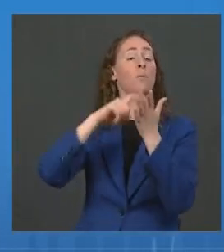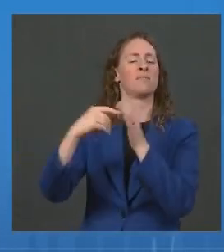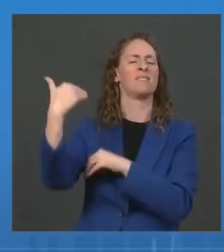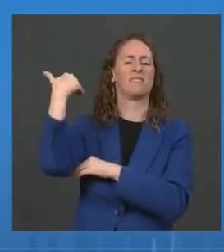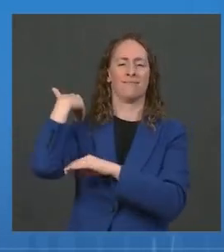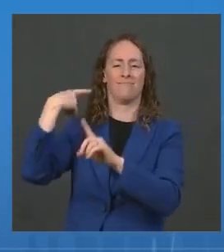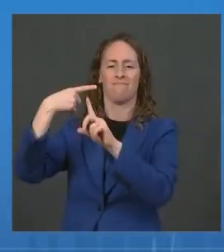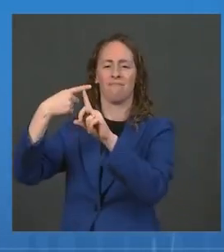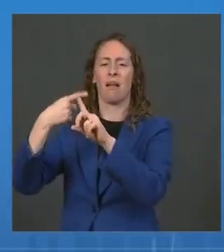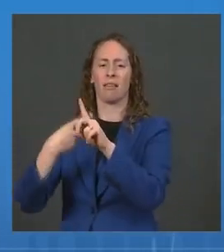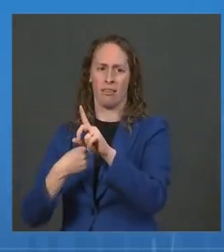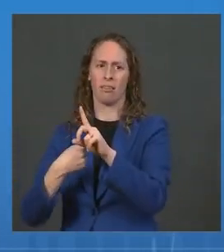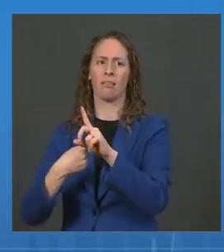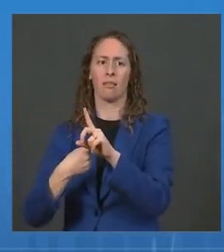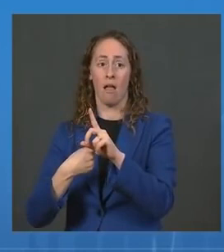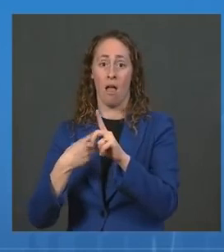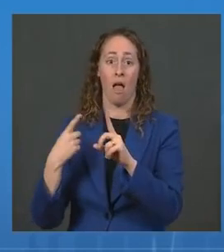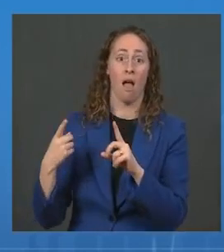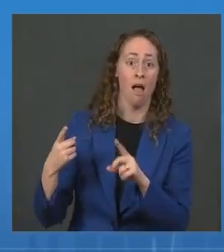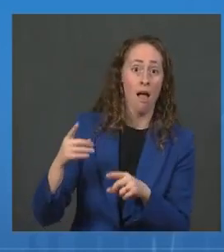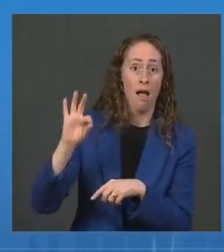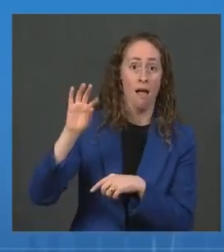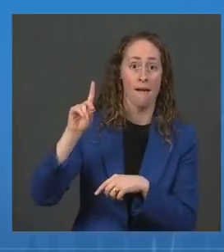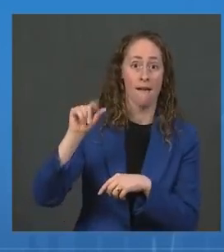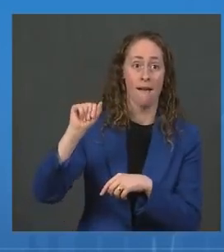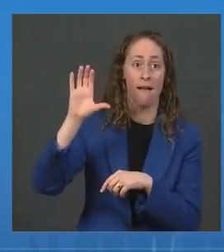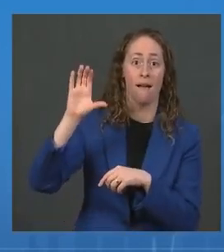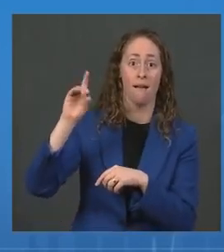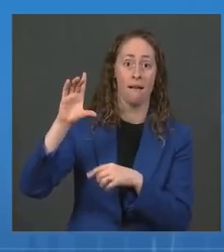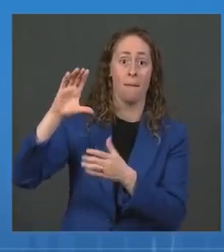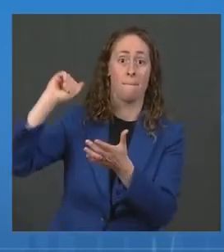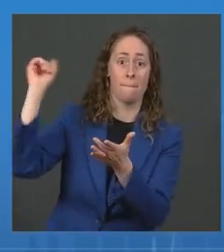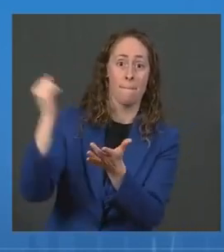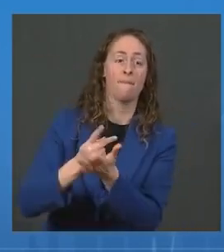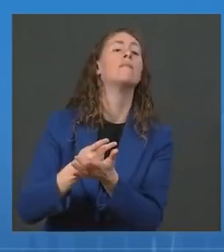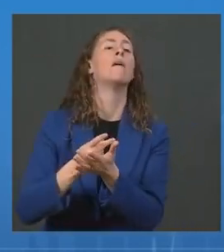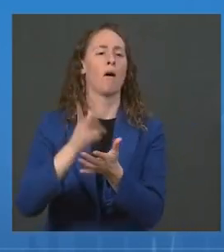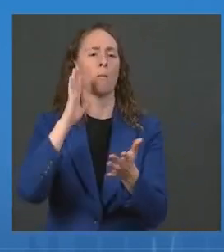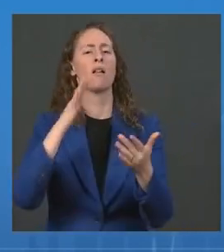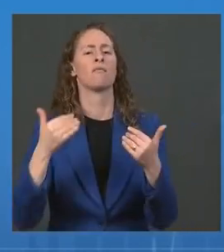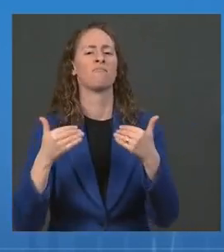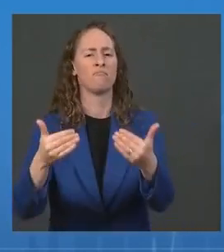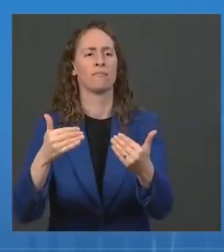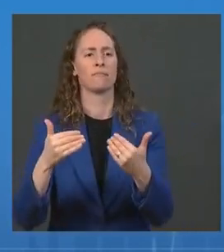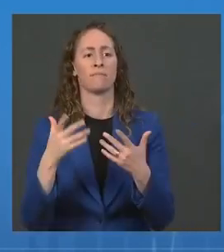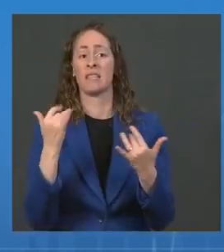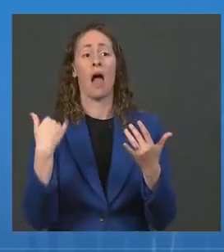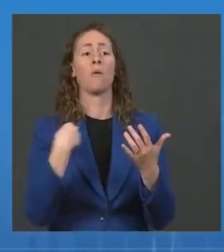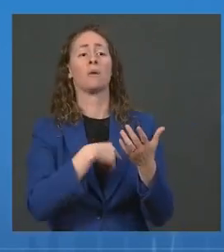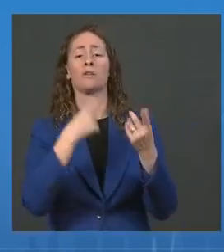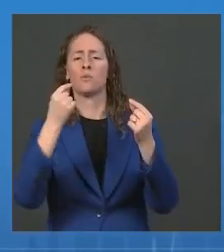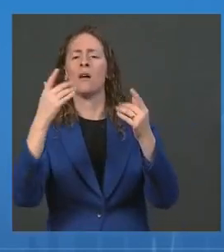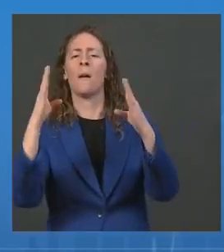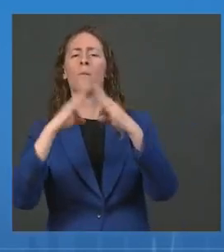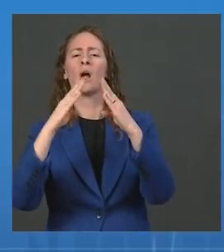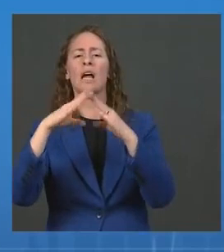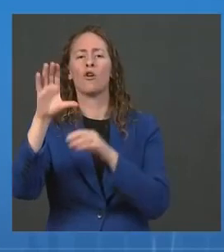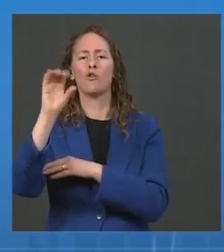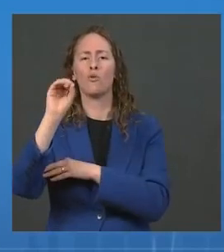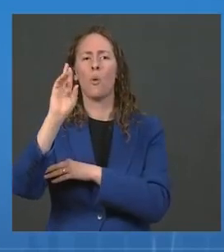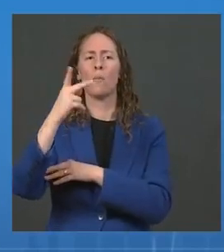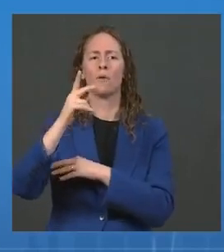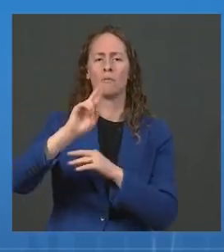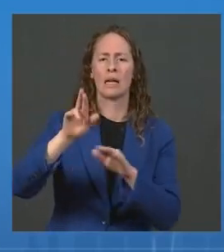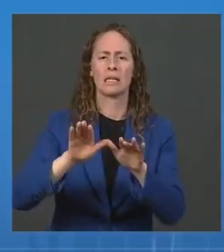and CDC guidance. But we're also continuing through our community core efforts to reach out to seniors. You know, we know that every senior